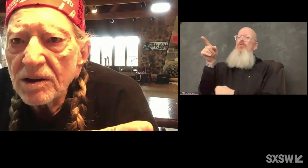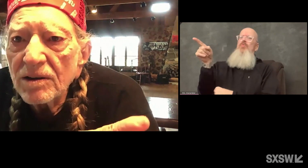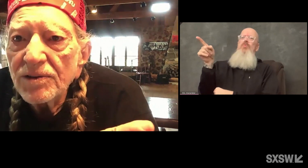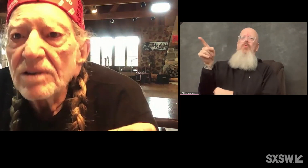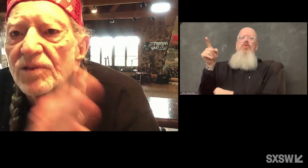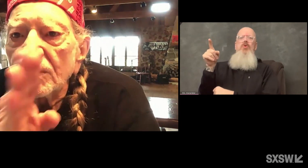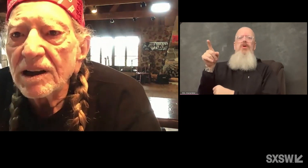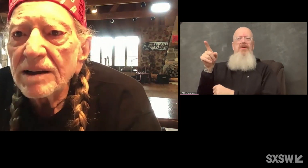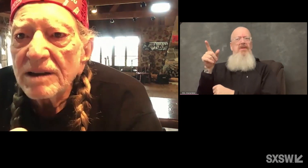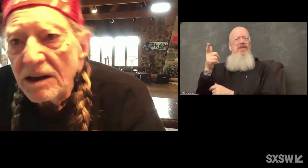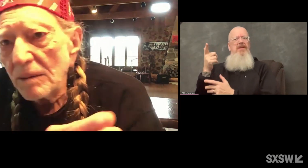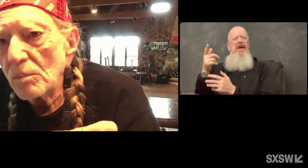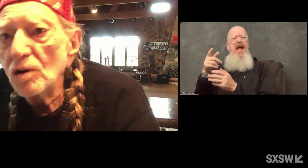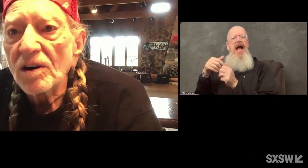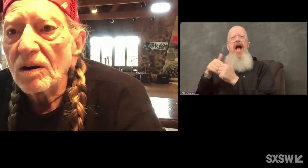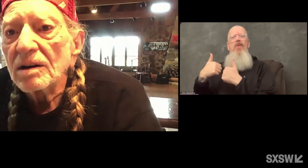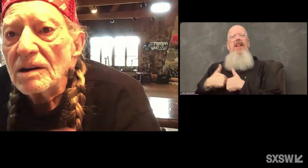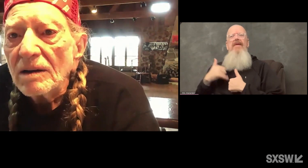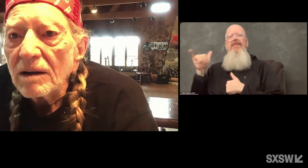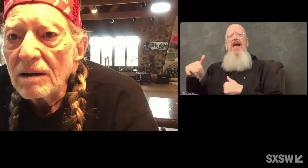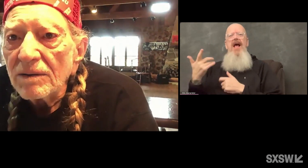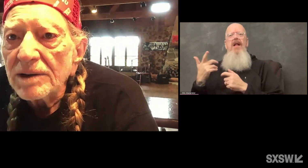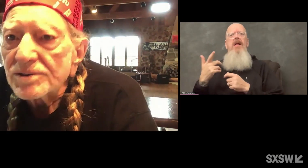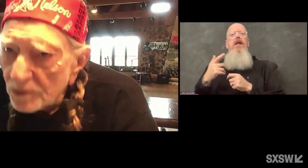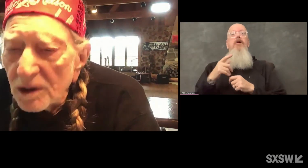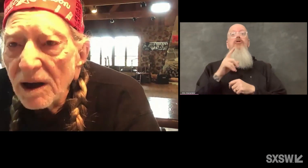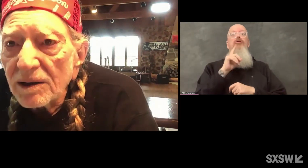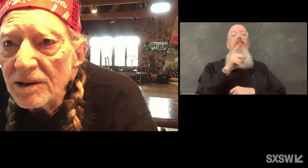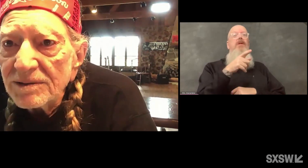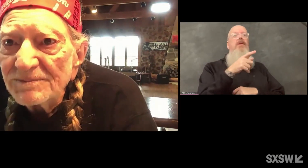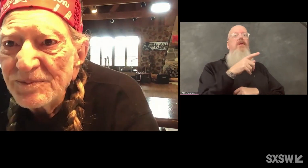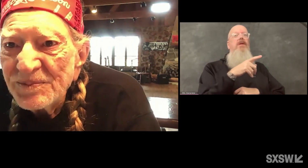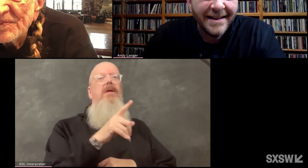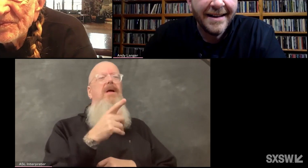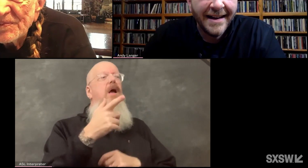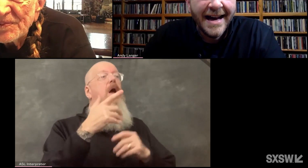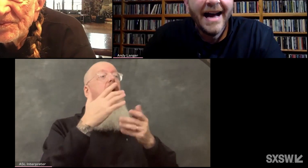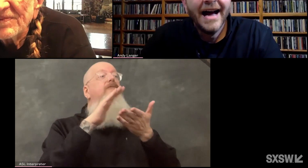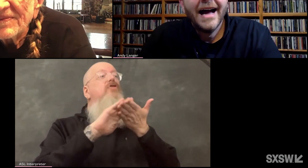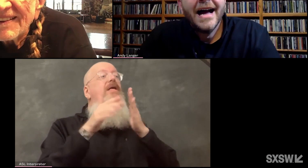Forgive, forget, and move on. That's the way I live.